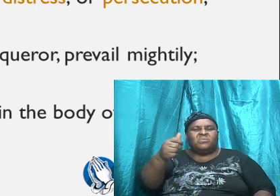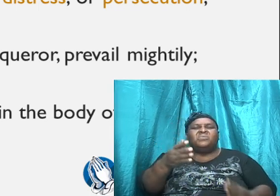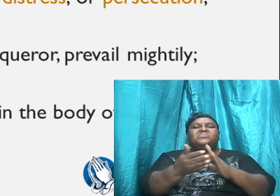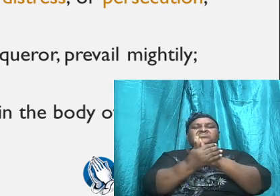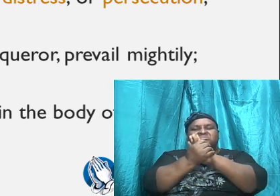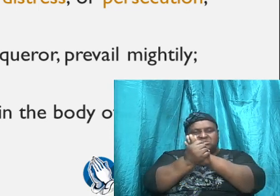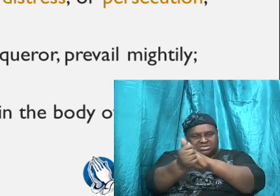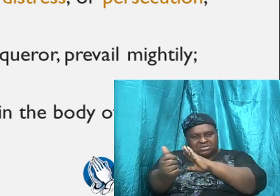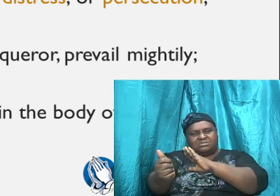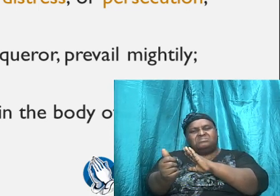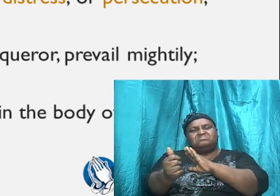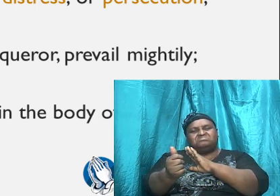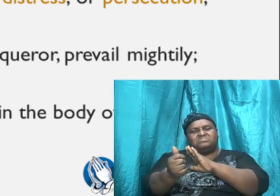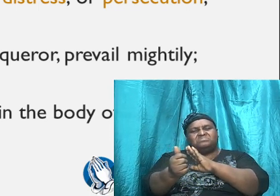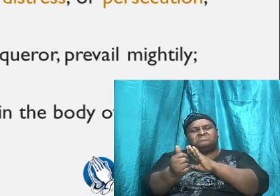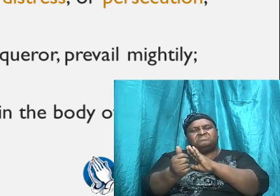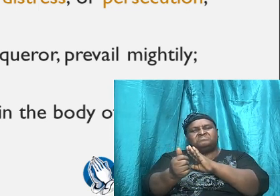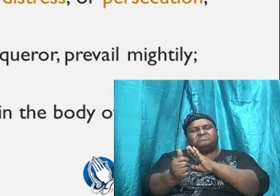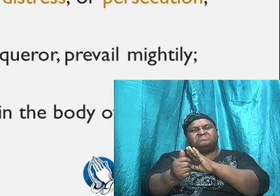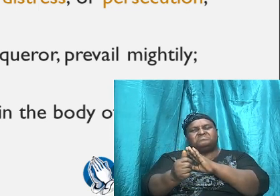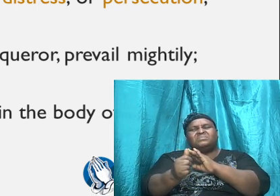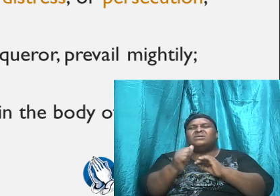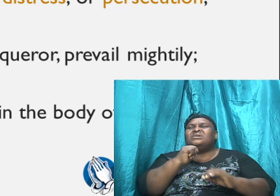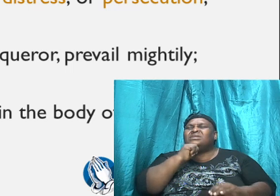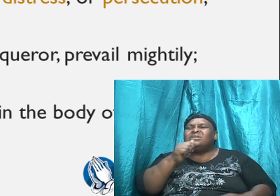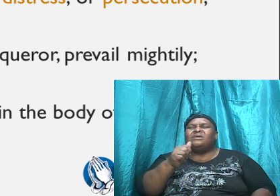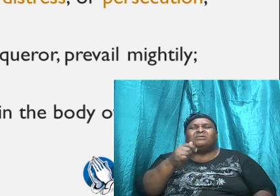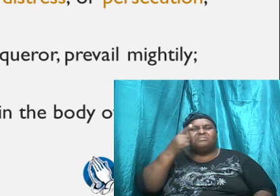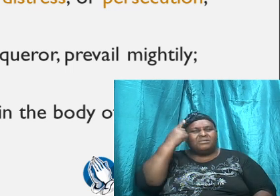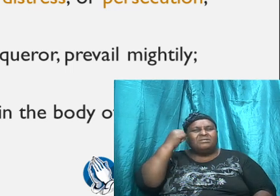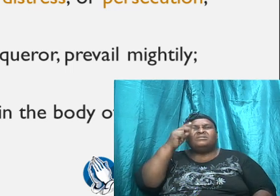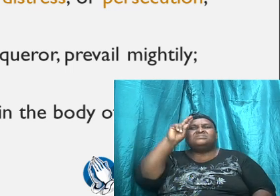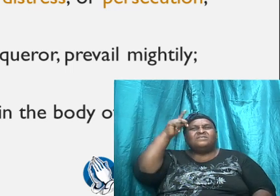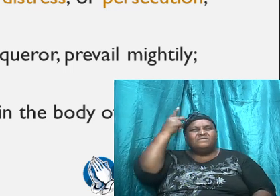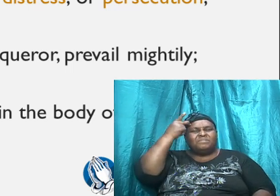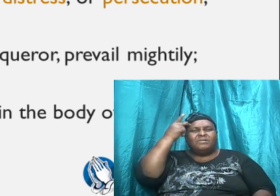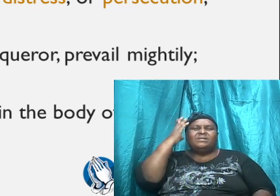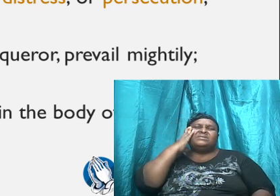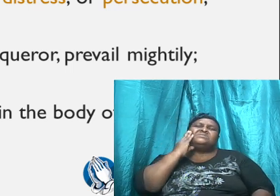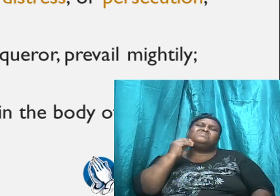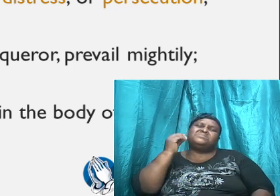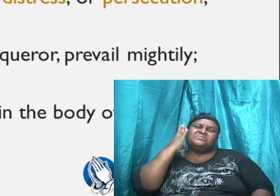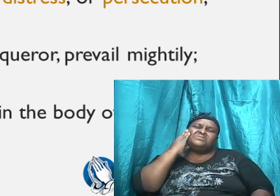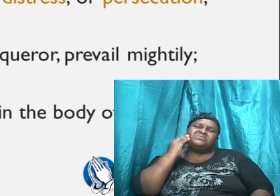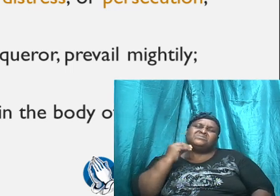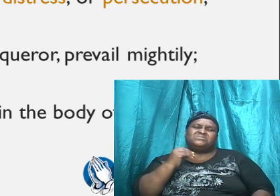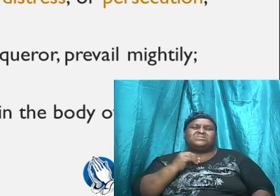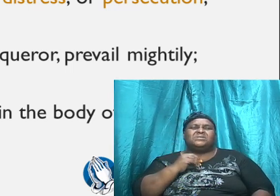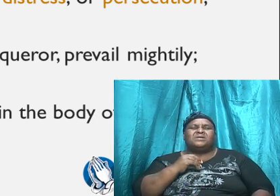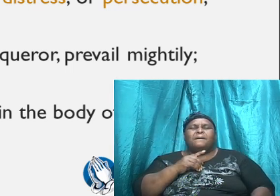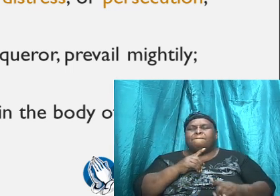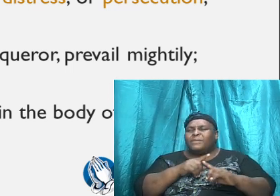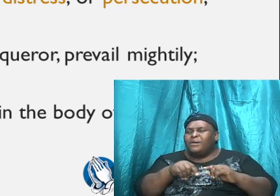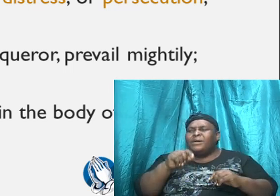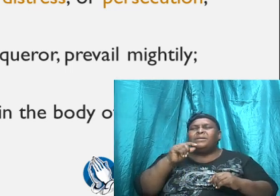it wasn't because of his own skill, it wasn't because of his experience, but it was because